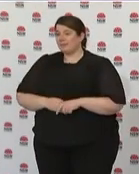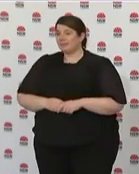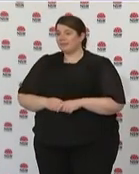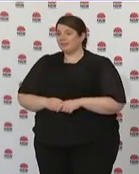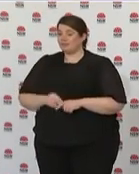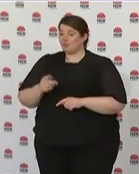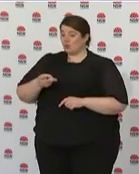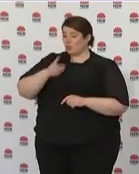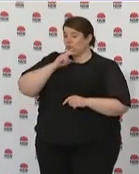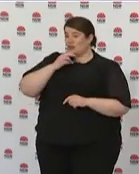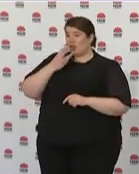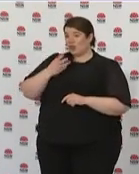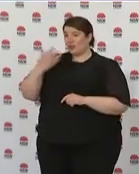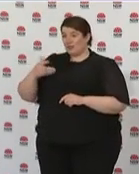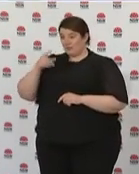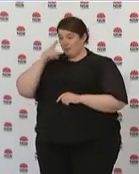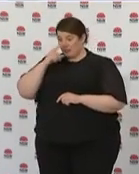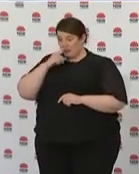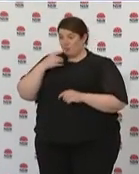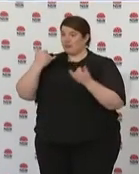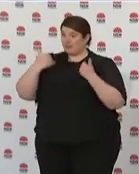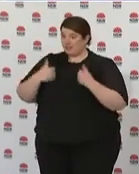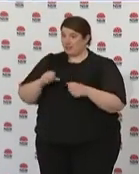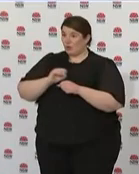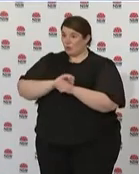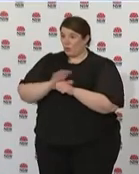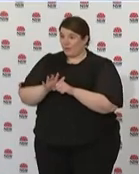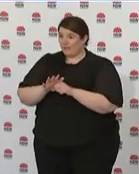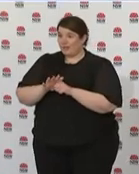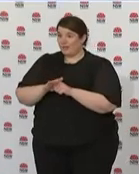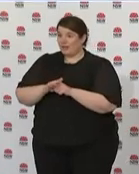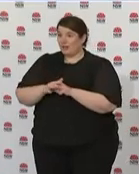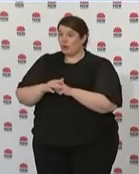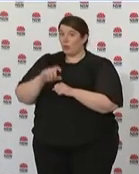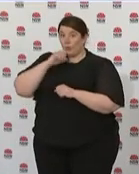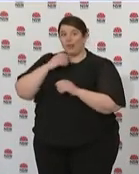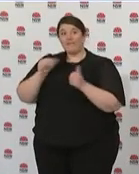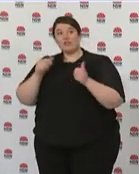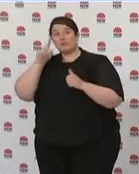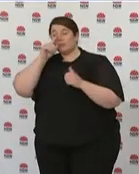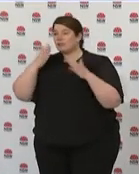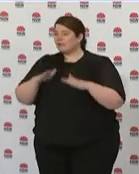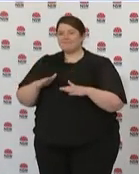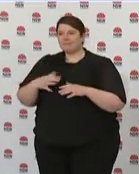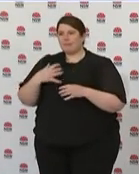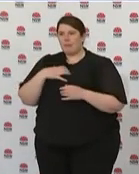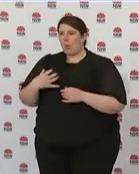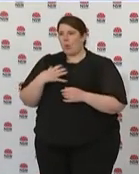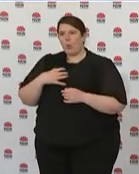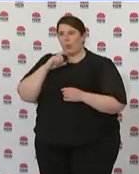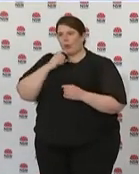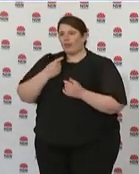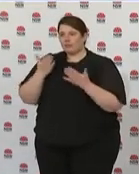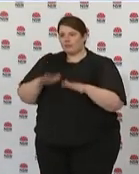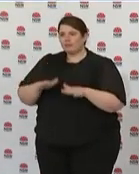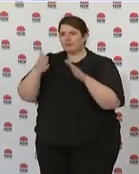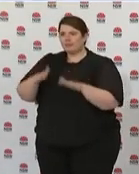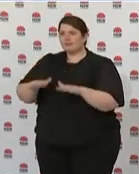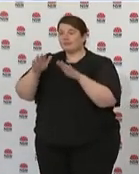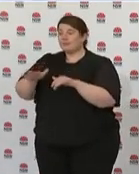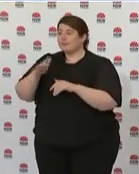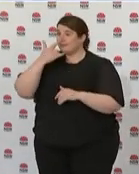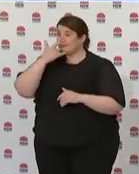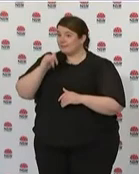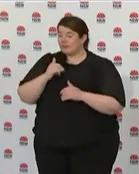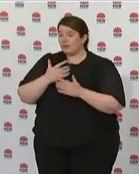cases we are going to continue to see further deaths and sadly too many elderly people in